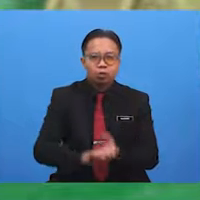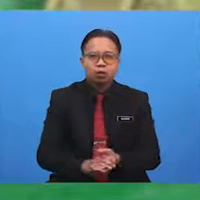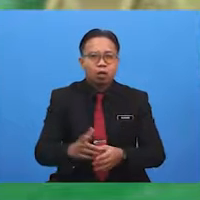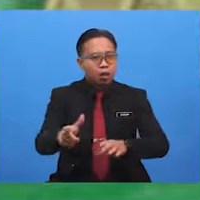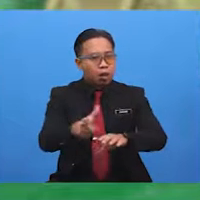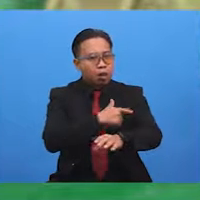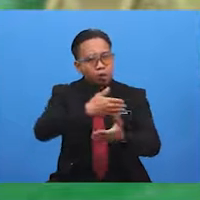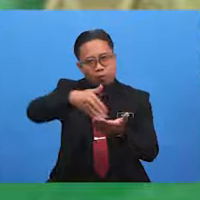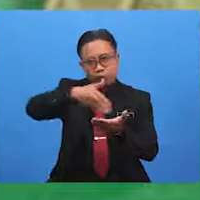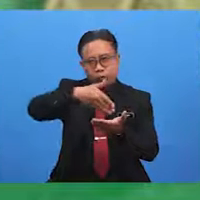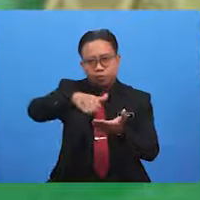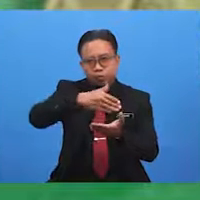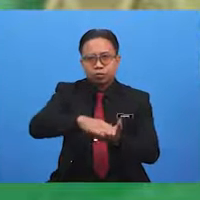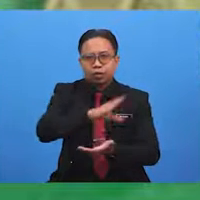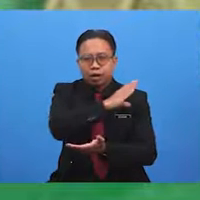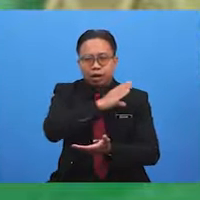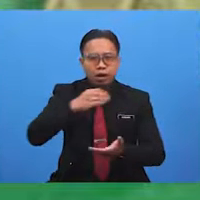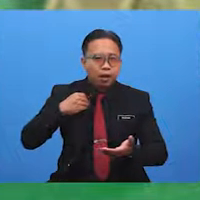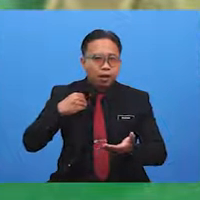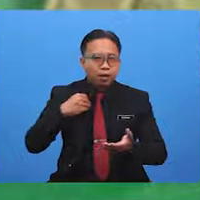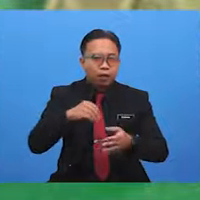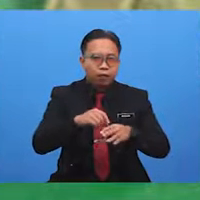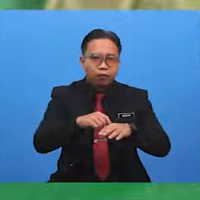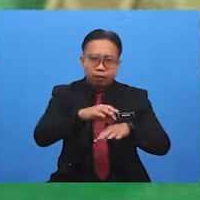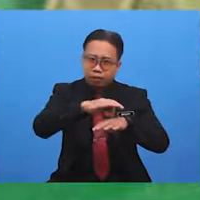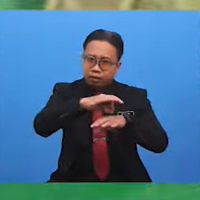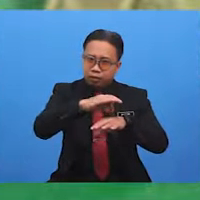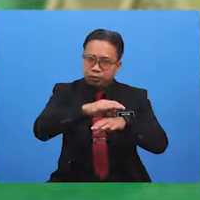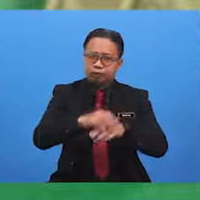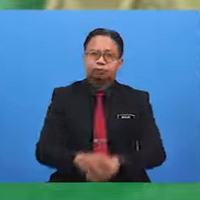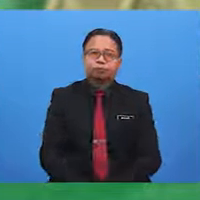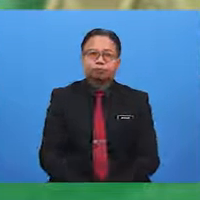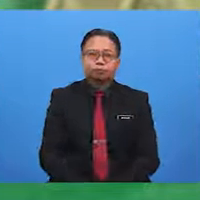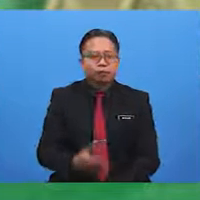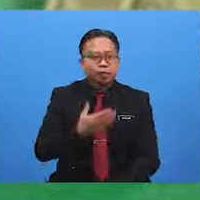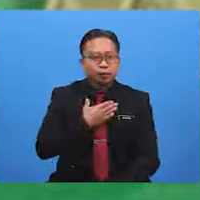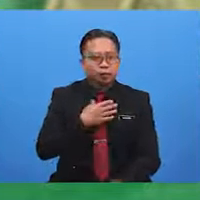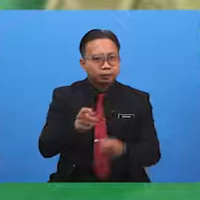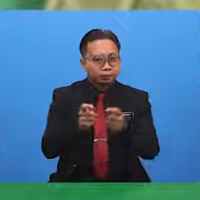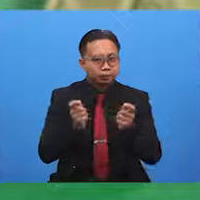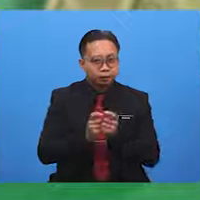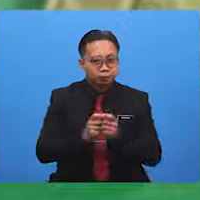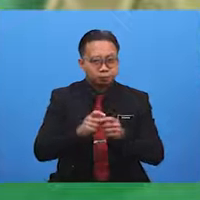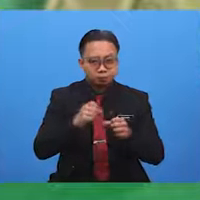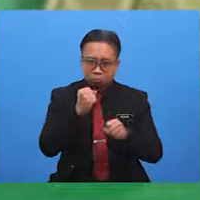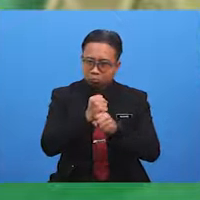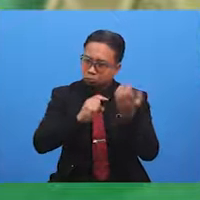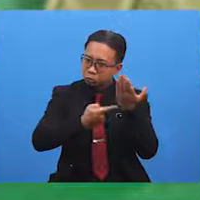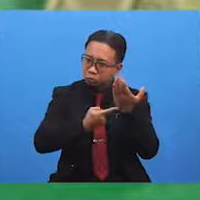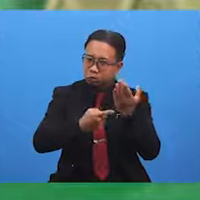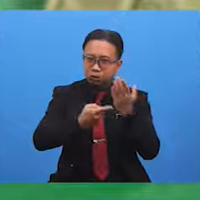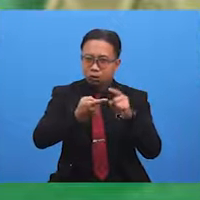long brooms and feather dusters. My team worked from 9am to